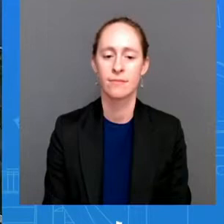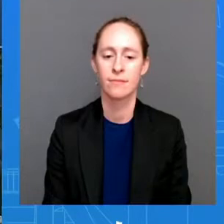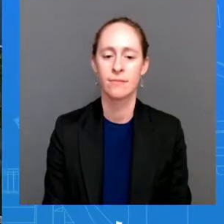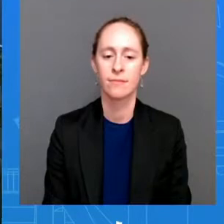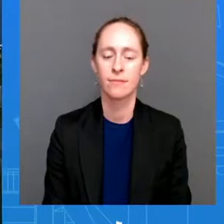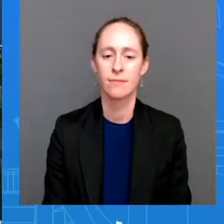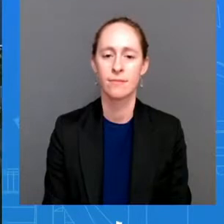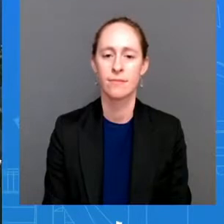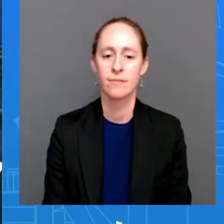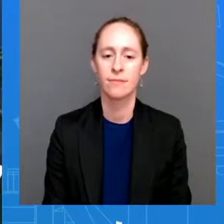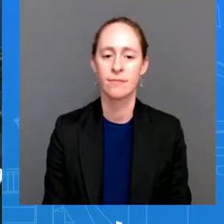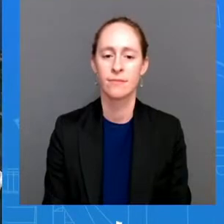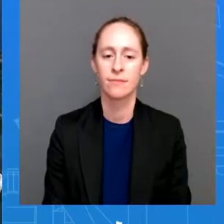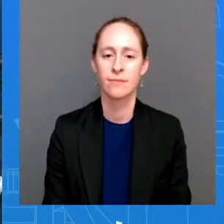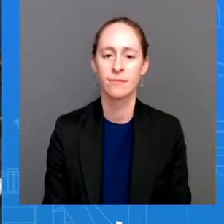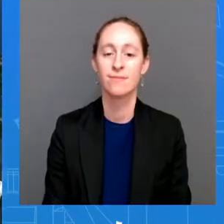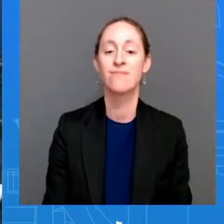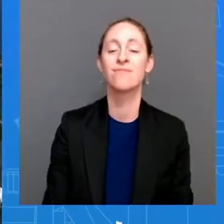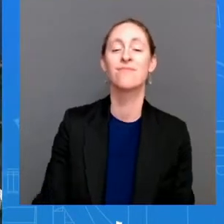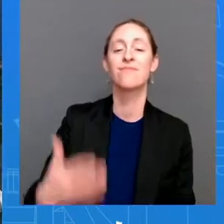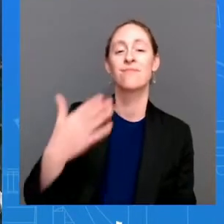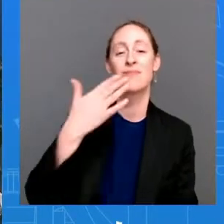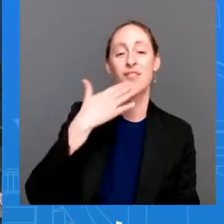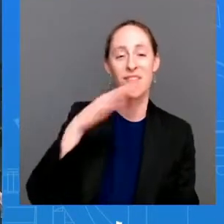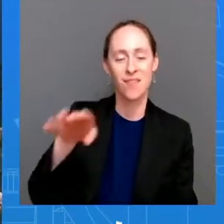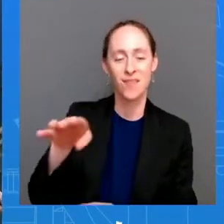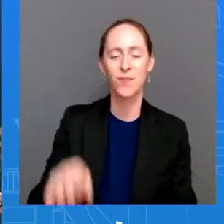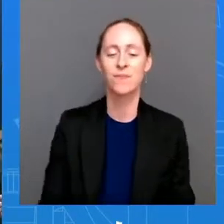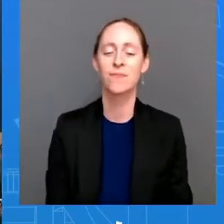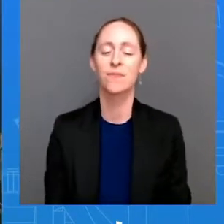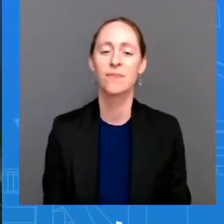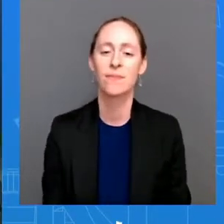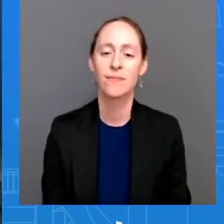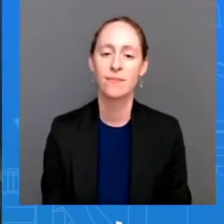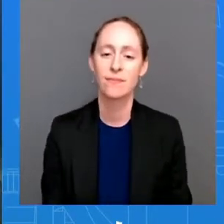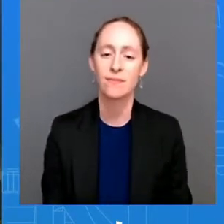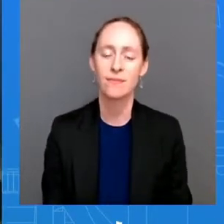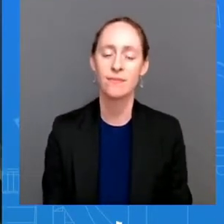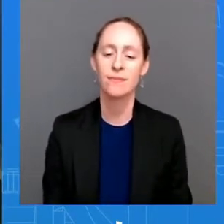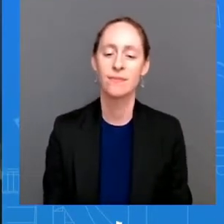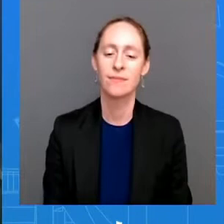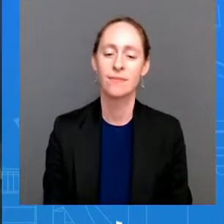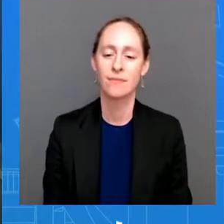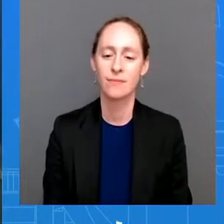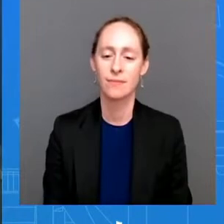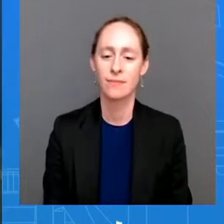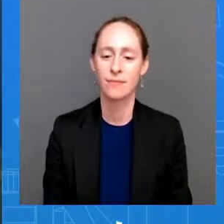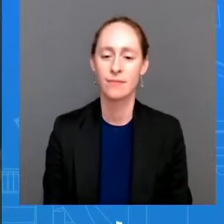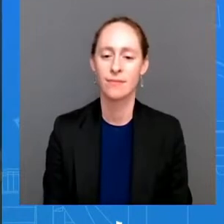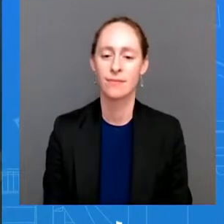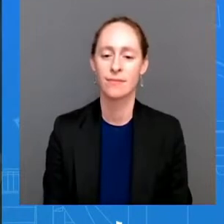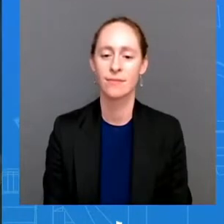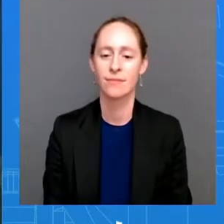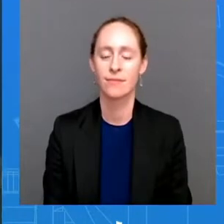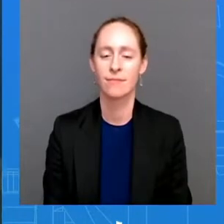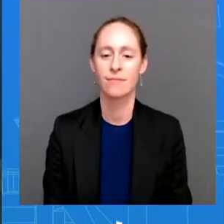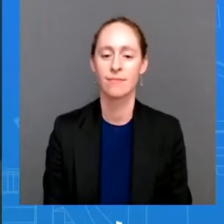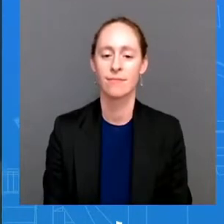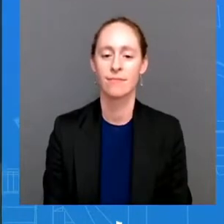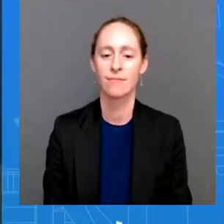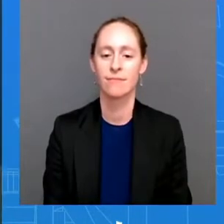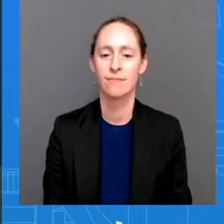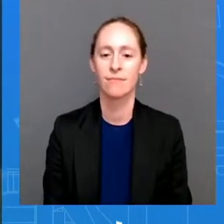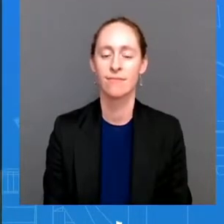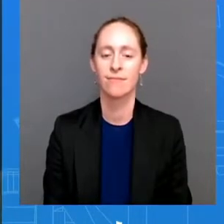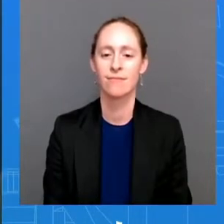Good afternoon everybody so we're going to go until 1 45 the